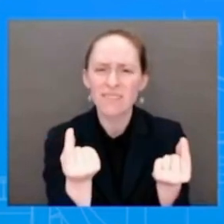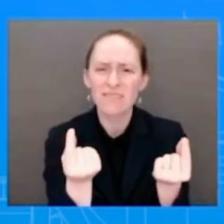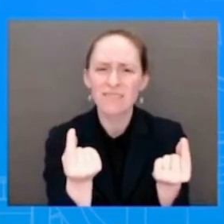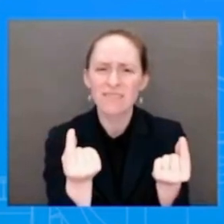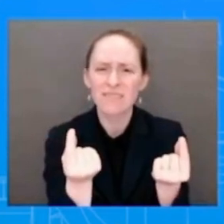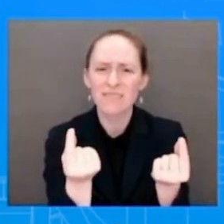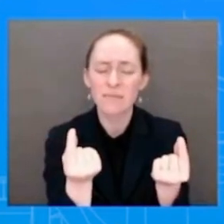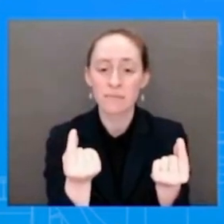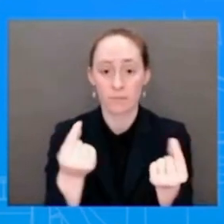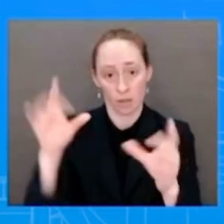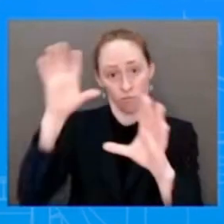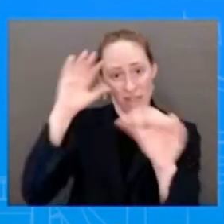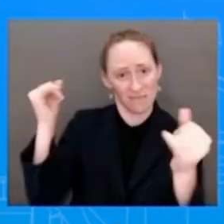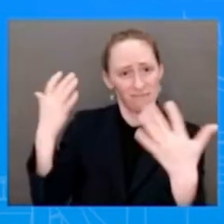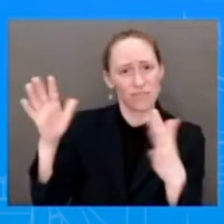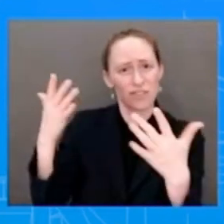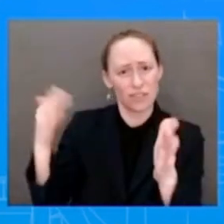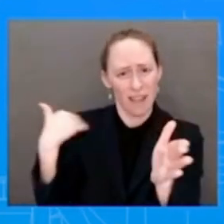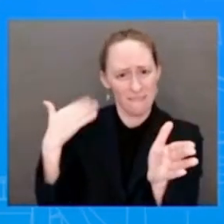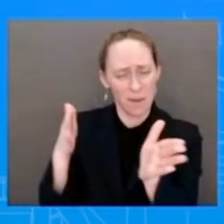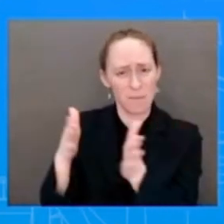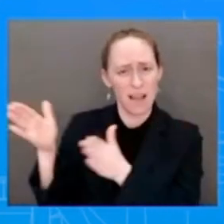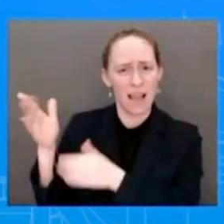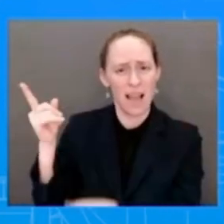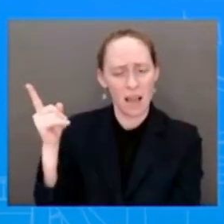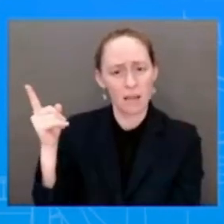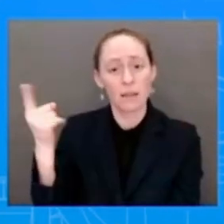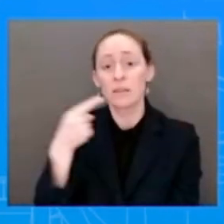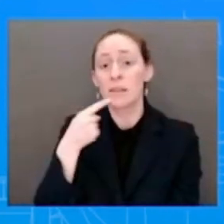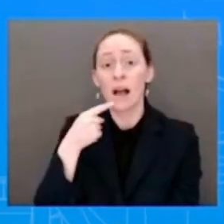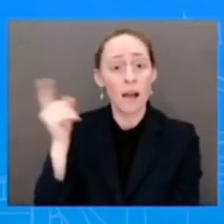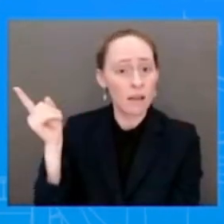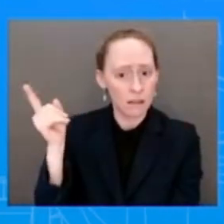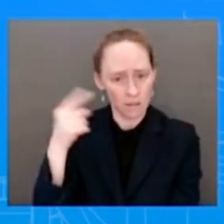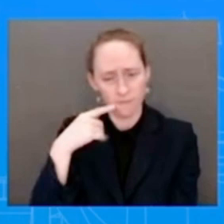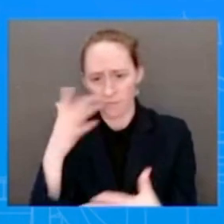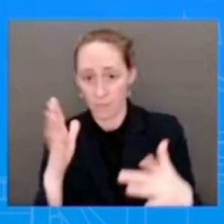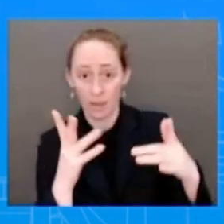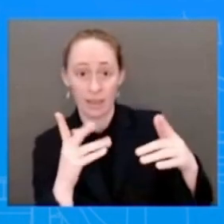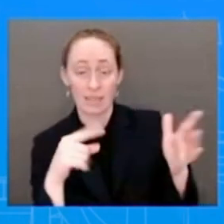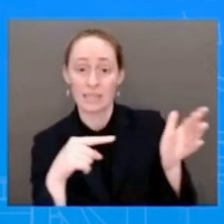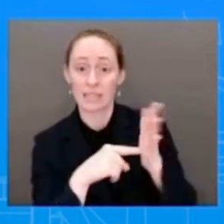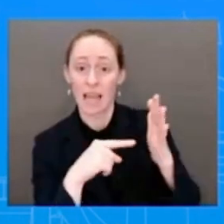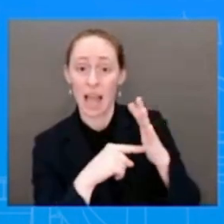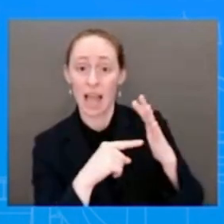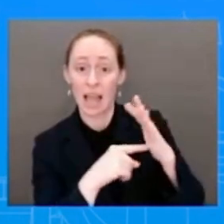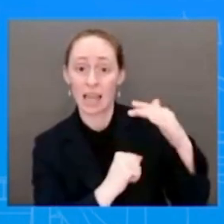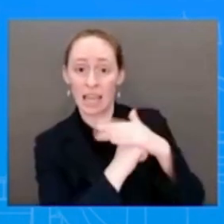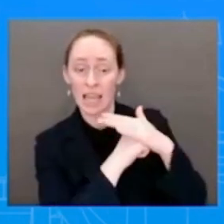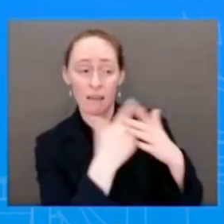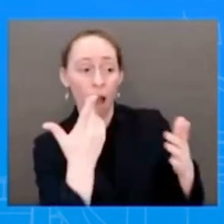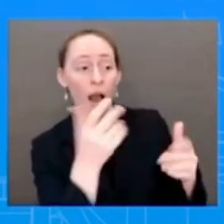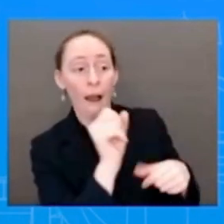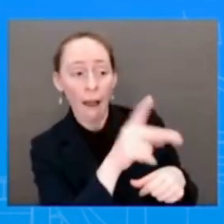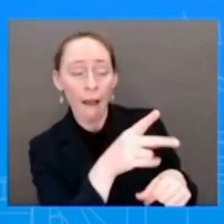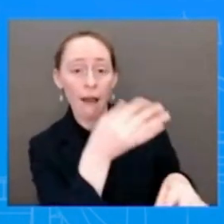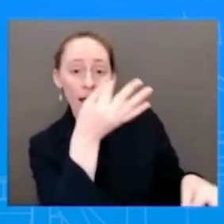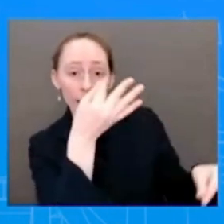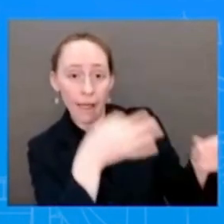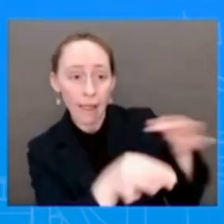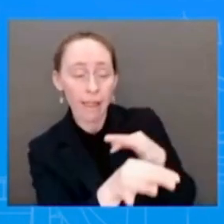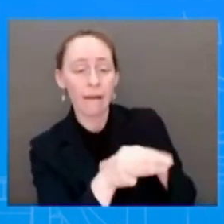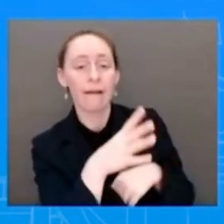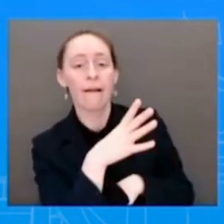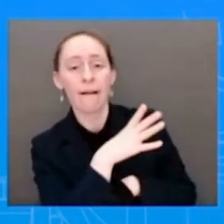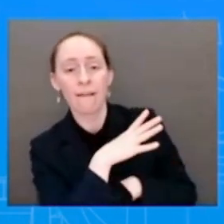the debt ceiling, we're not, it should be done without conditions. He's willing and ready to discuss how we can lower